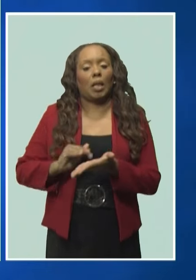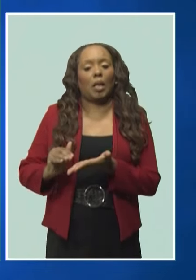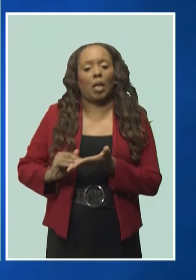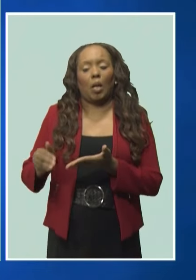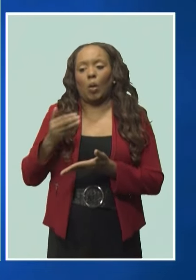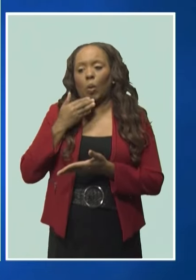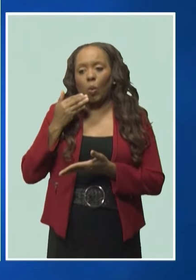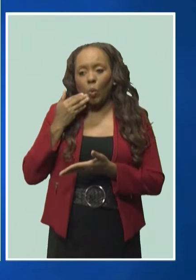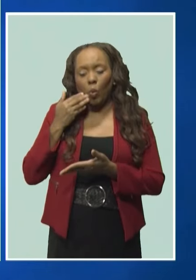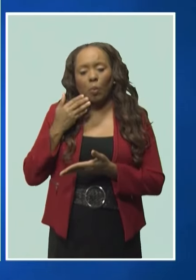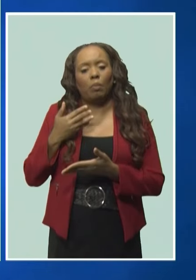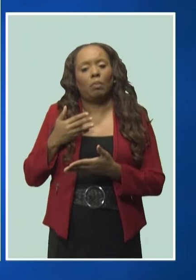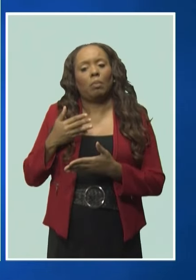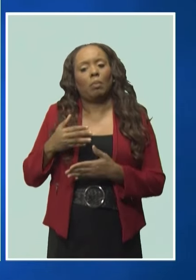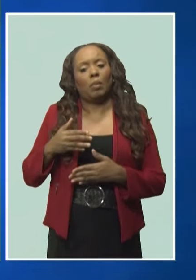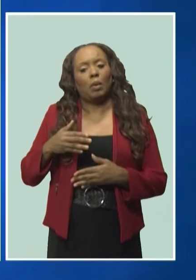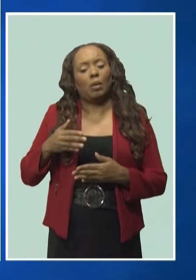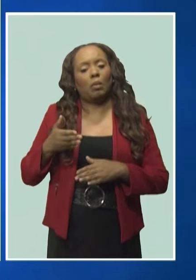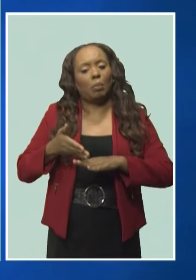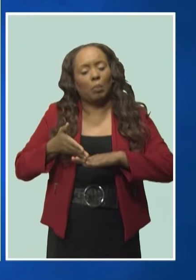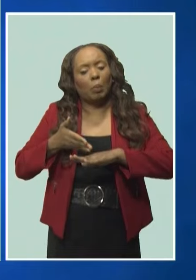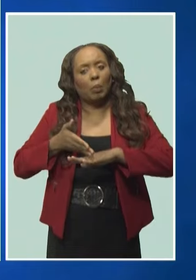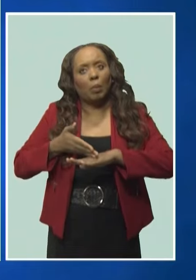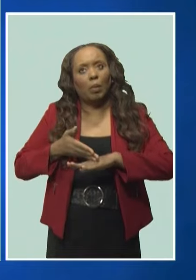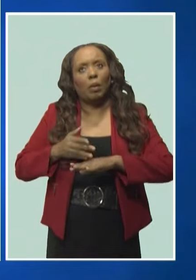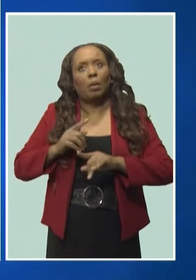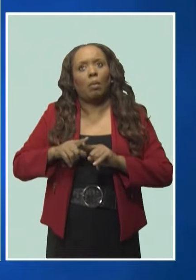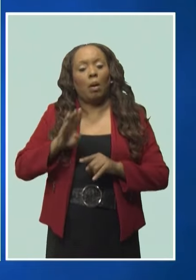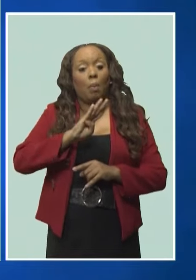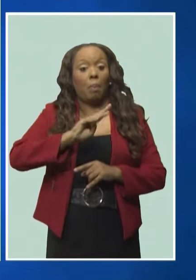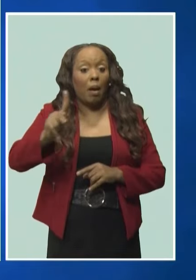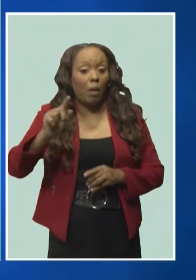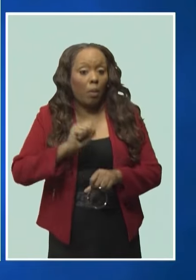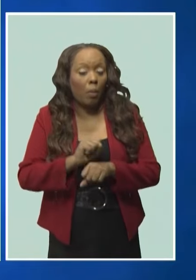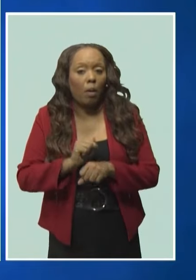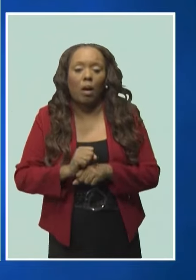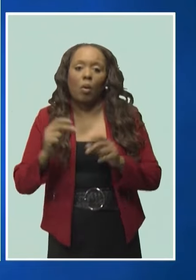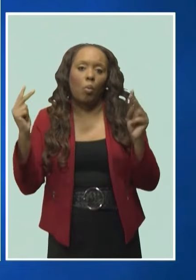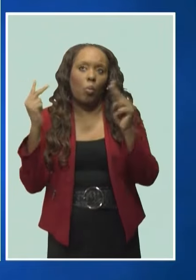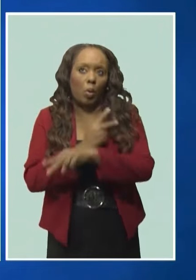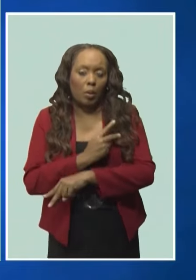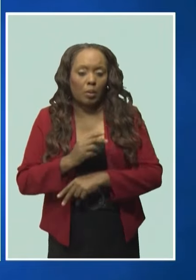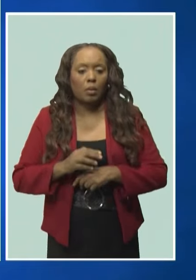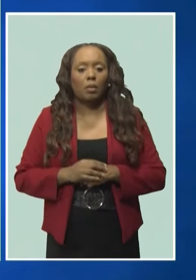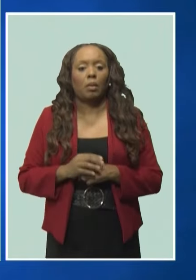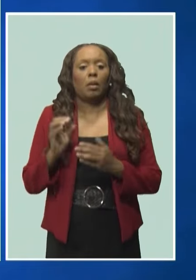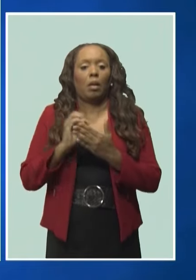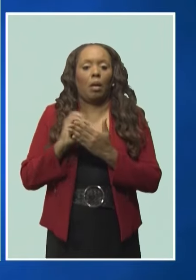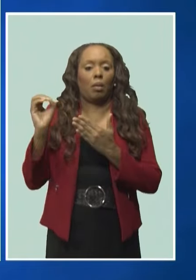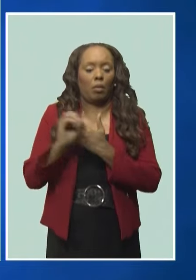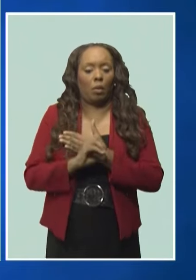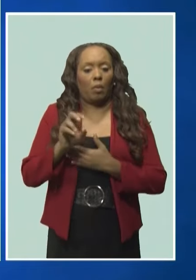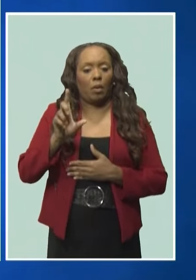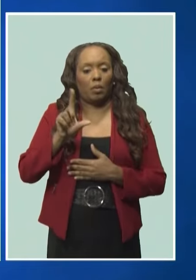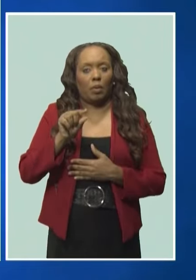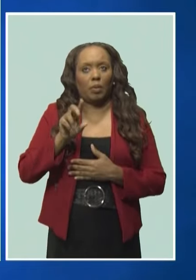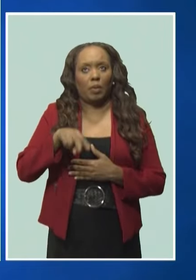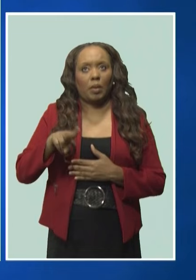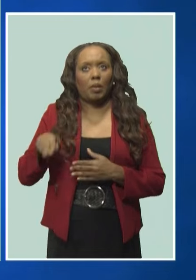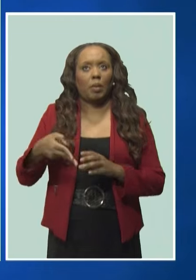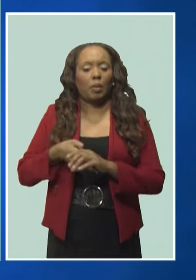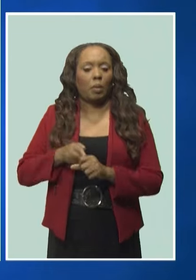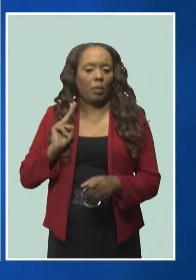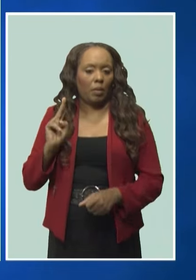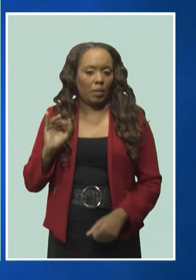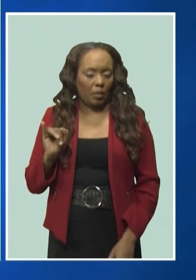days after returning to work, the symptoms were back, but worse this time. In October 2022, Smith resigned from